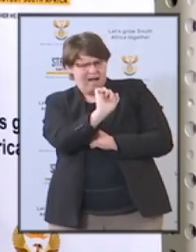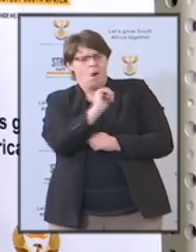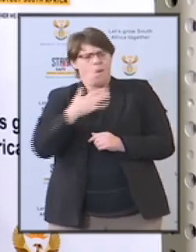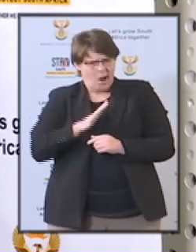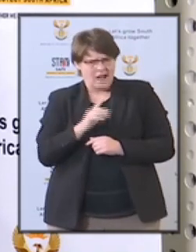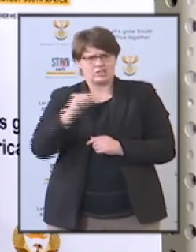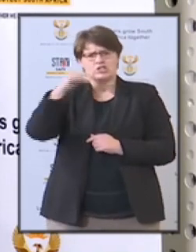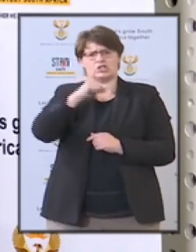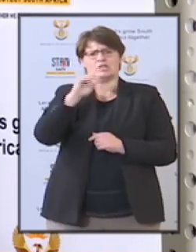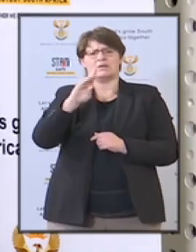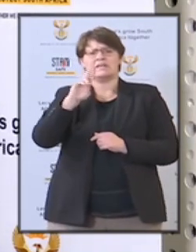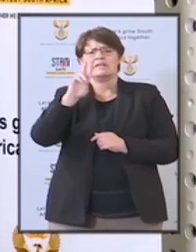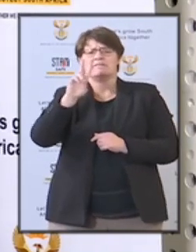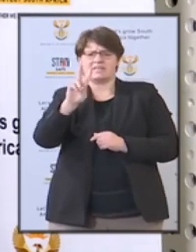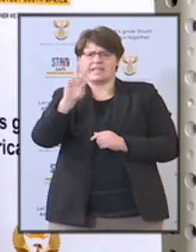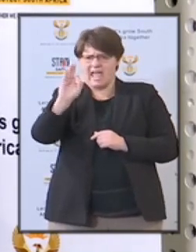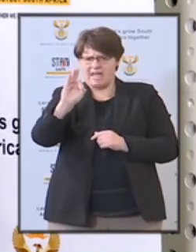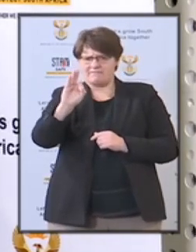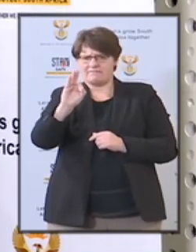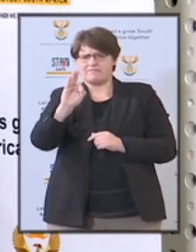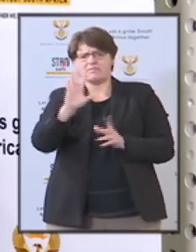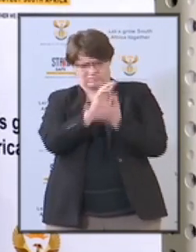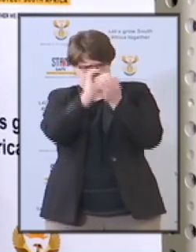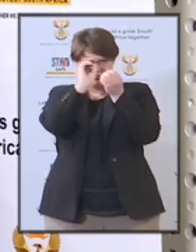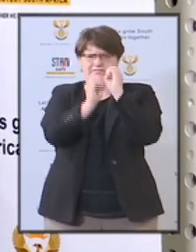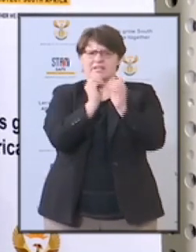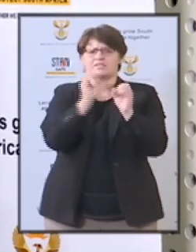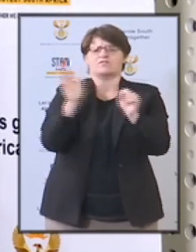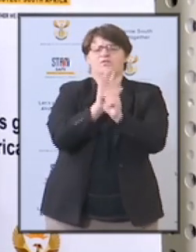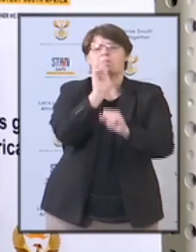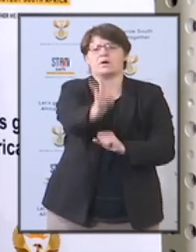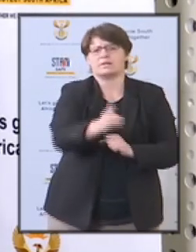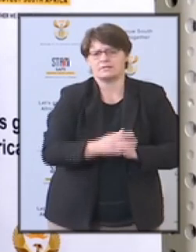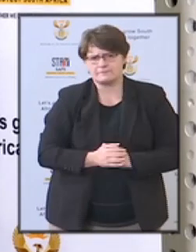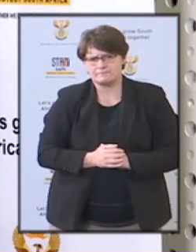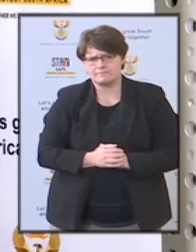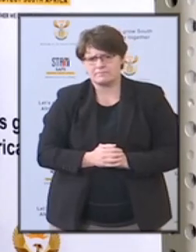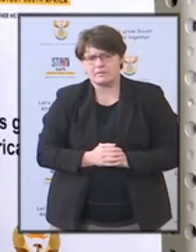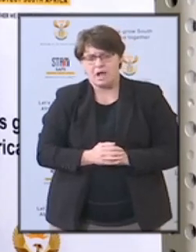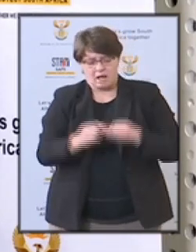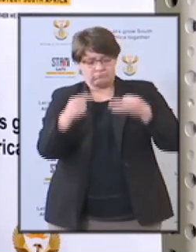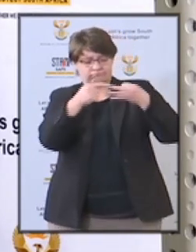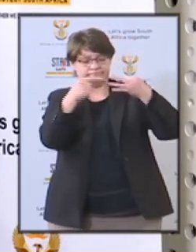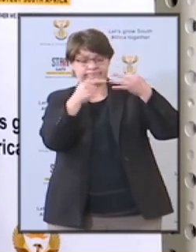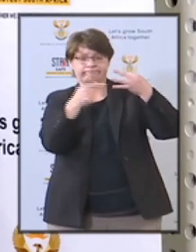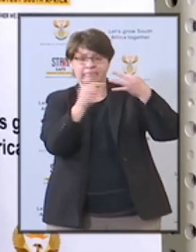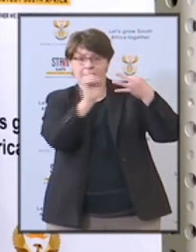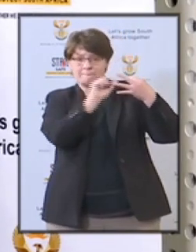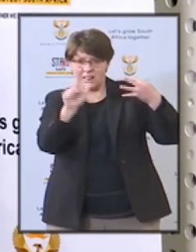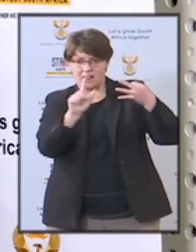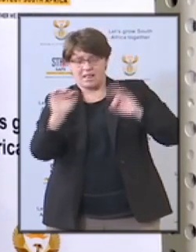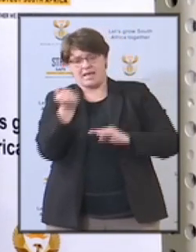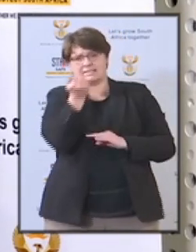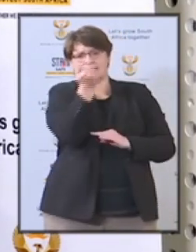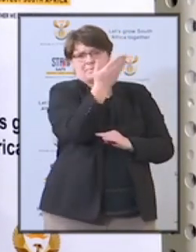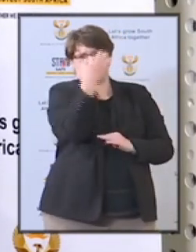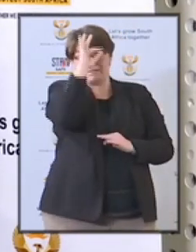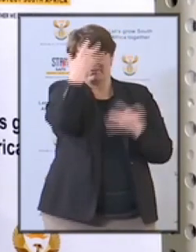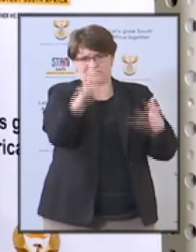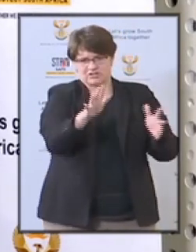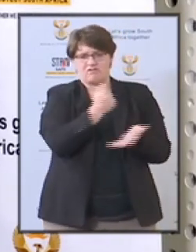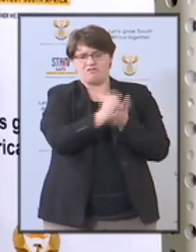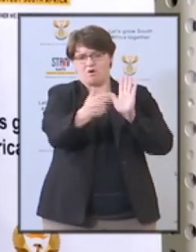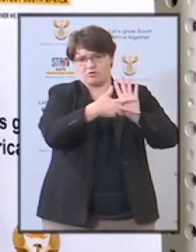and femicide. The this week approved three bills for submission to Parliament, which will strengthen our